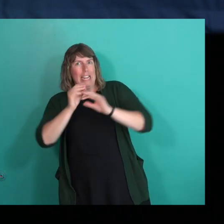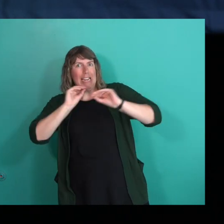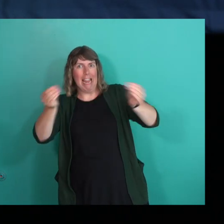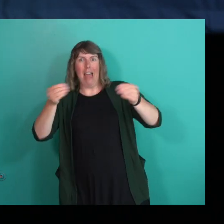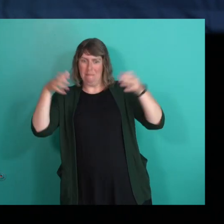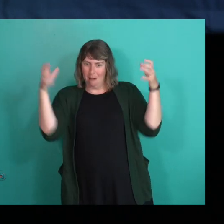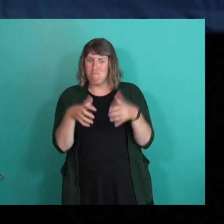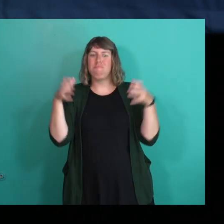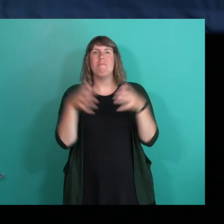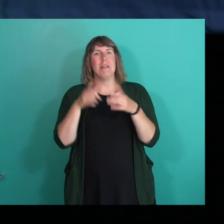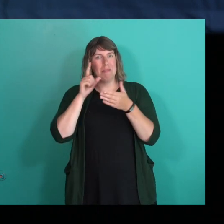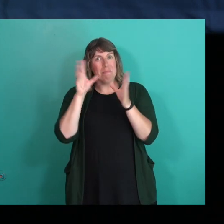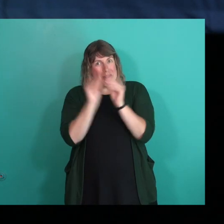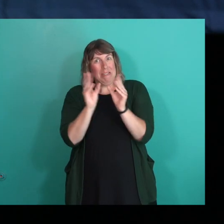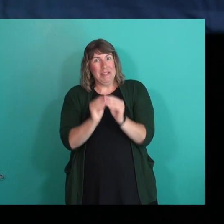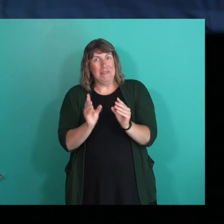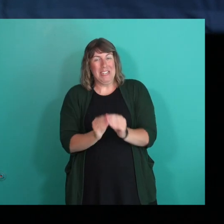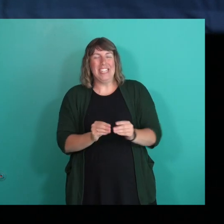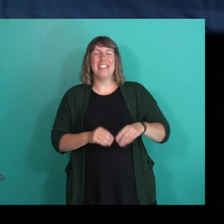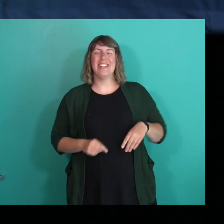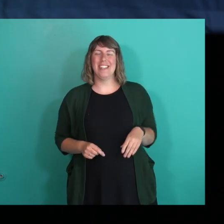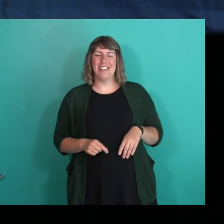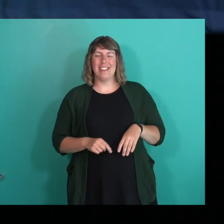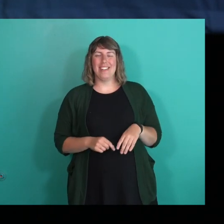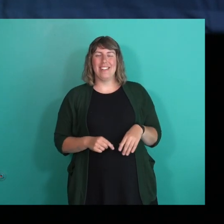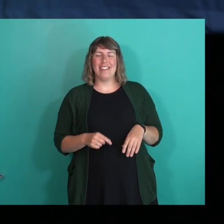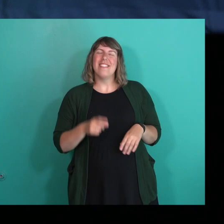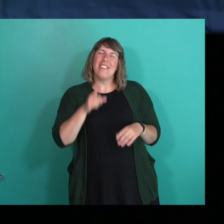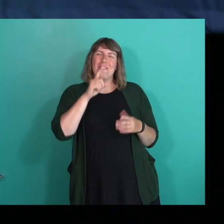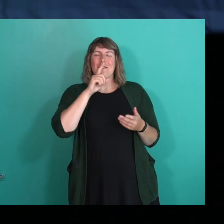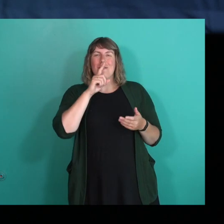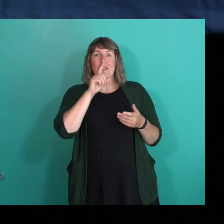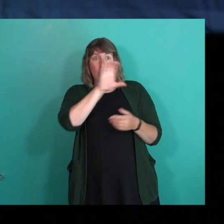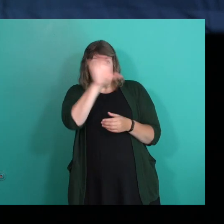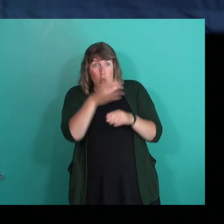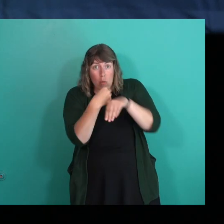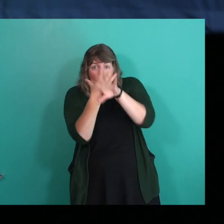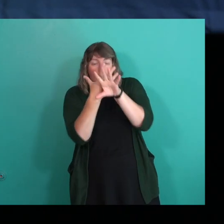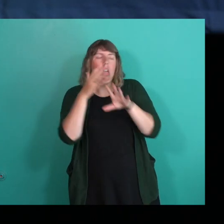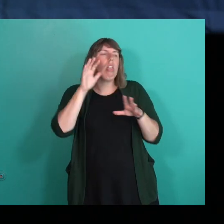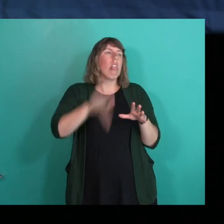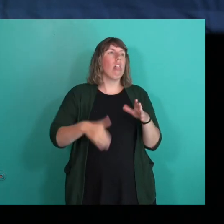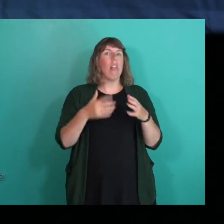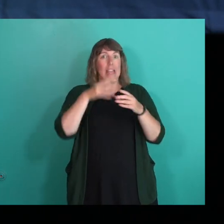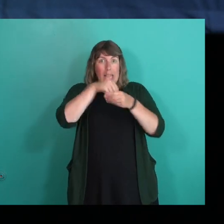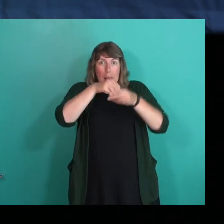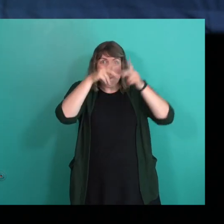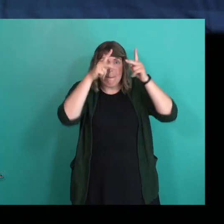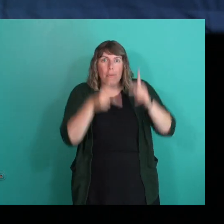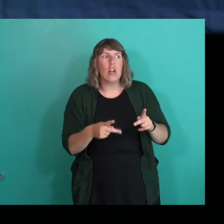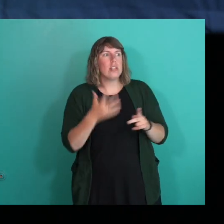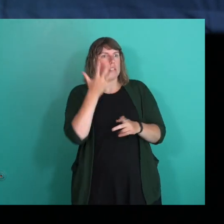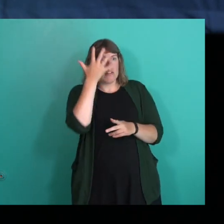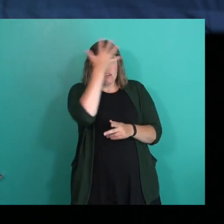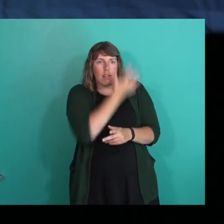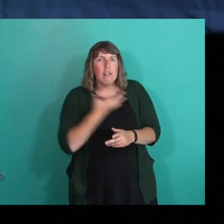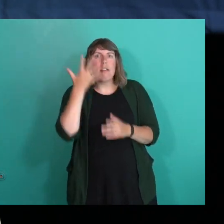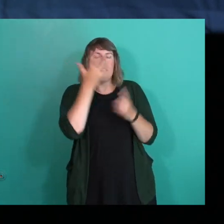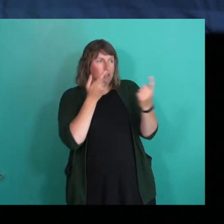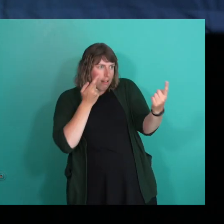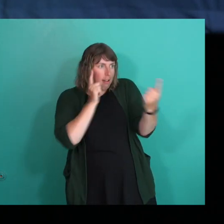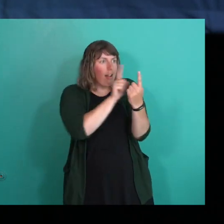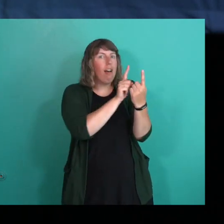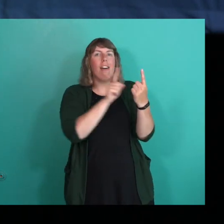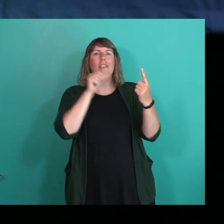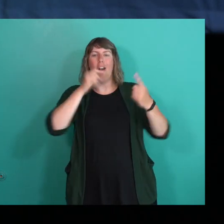So it's actually, it's actually the thought of being able to see people, see the embodied people, right? Not